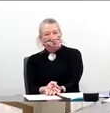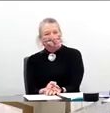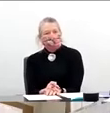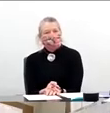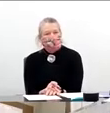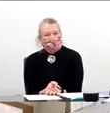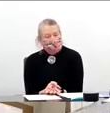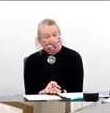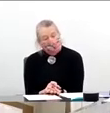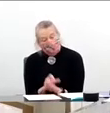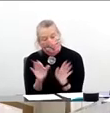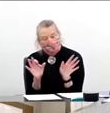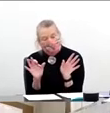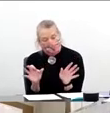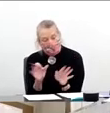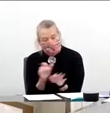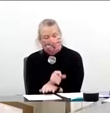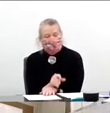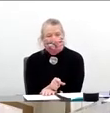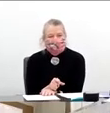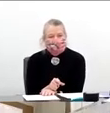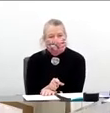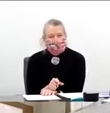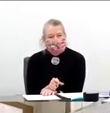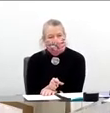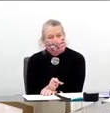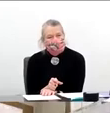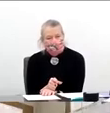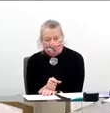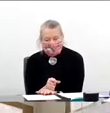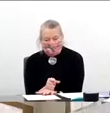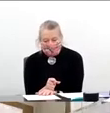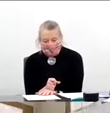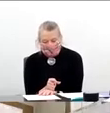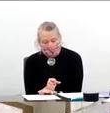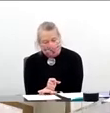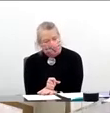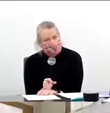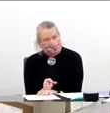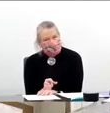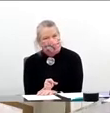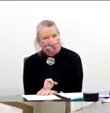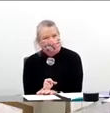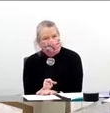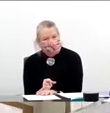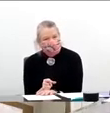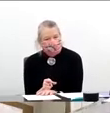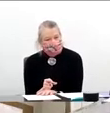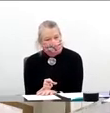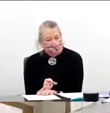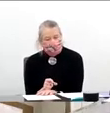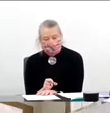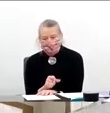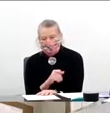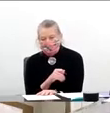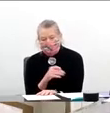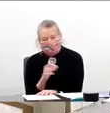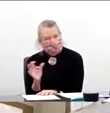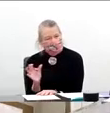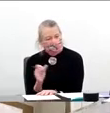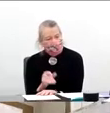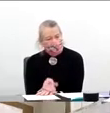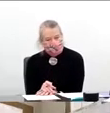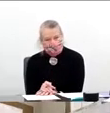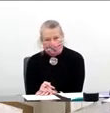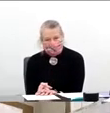distinguished panel members, our other two distinguished panel members. The first of which is Dr. Clay Marsh, who again